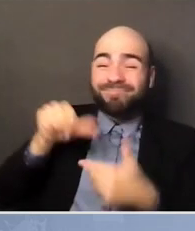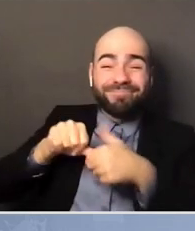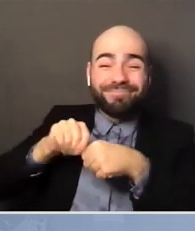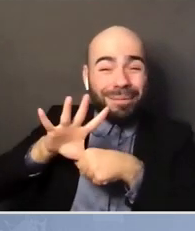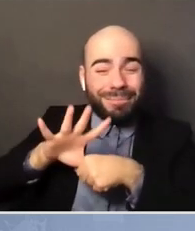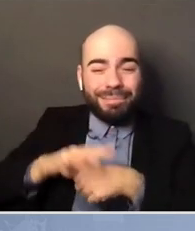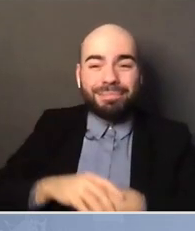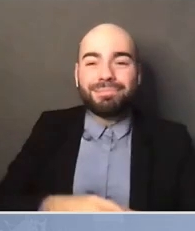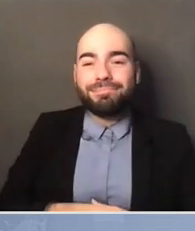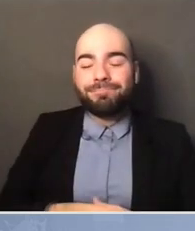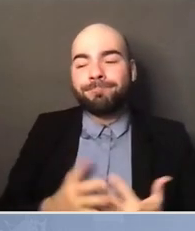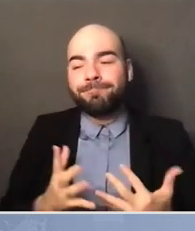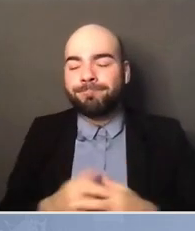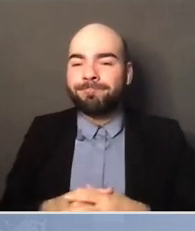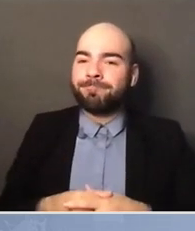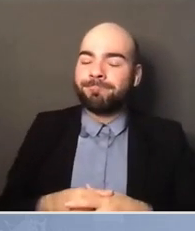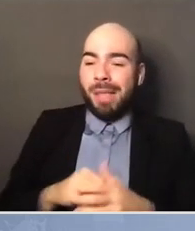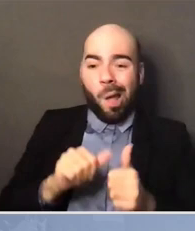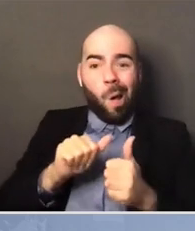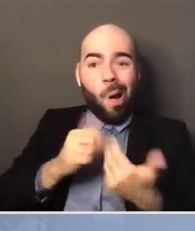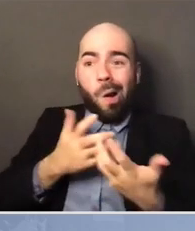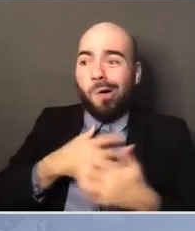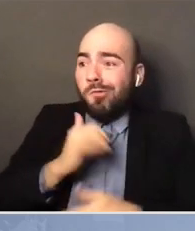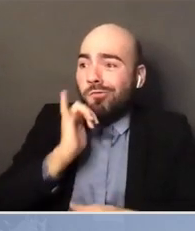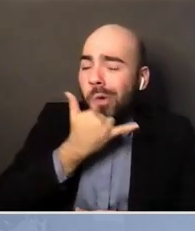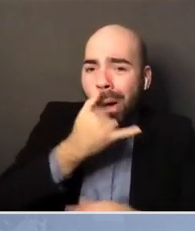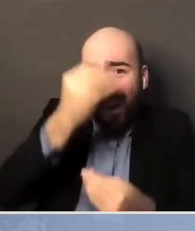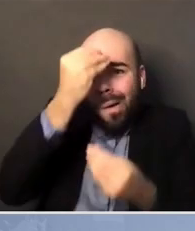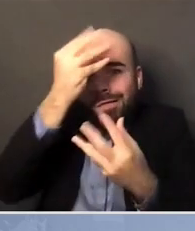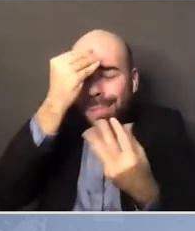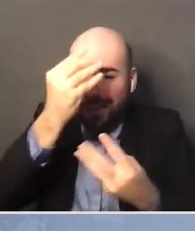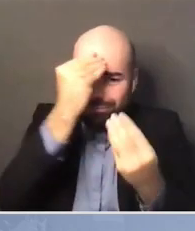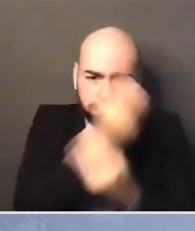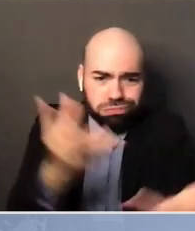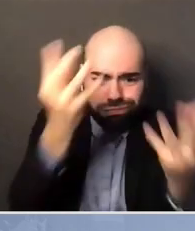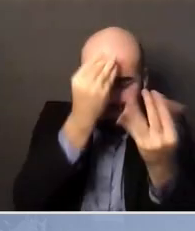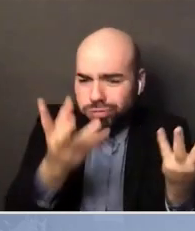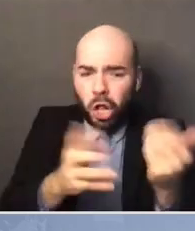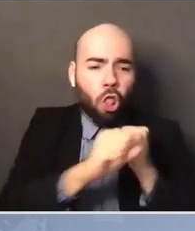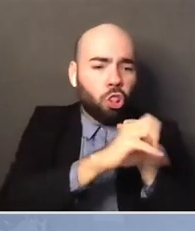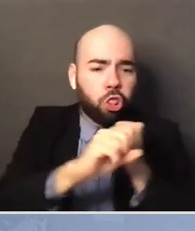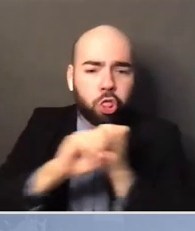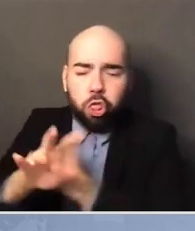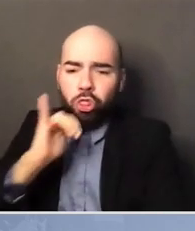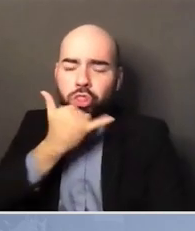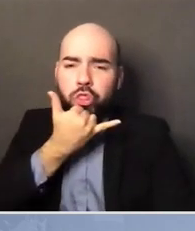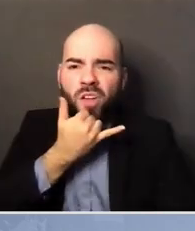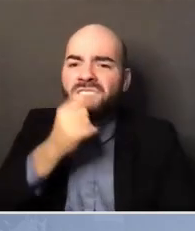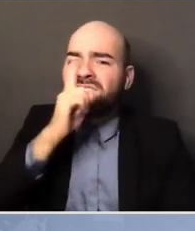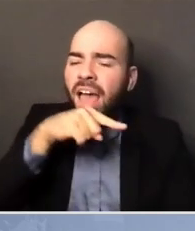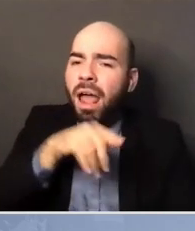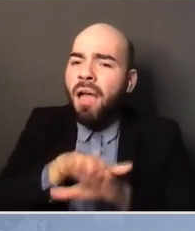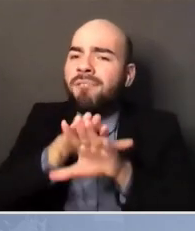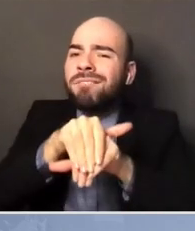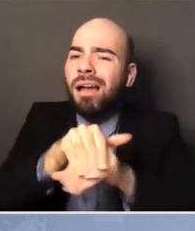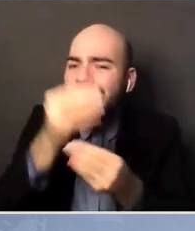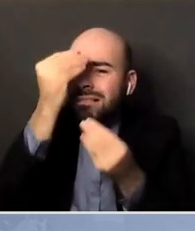The number of people who might not have died had we just done the basics.